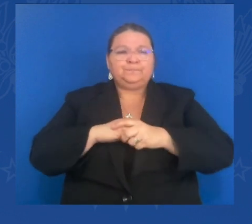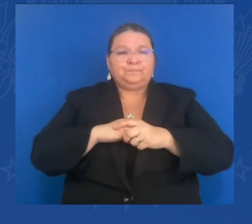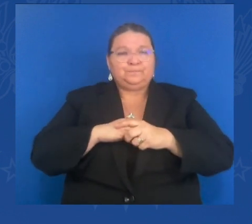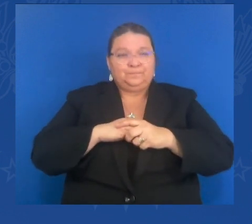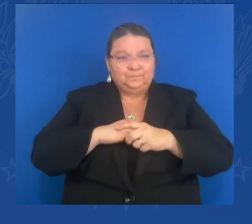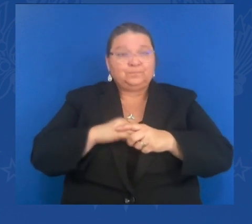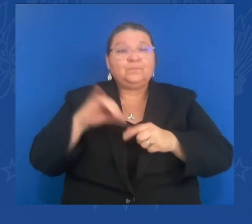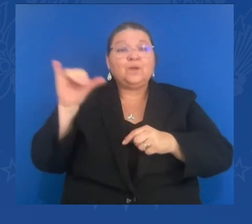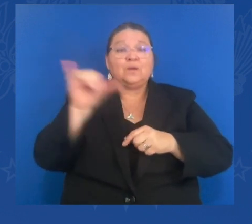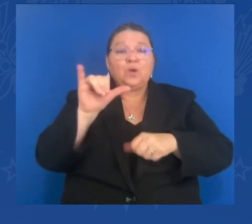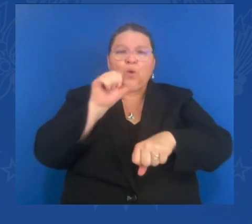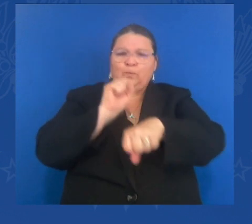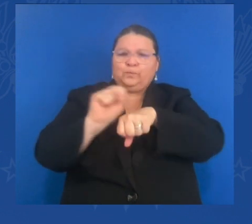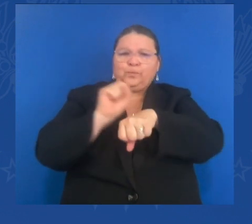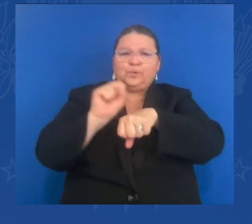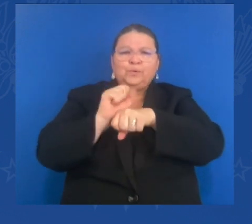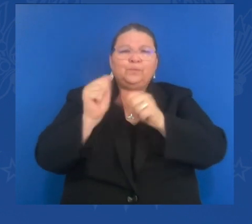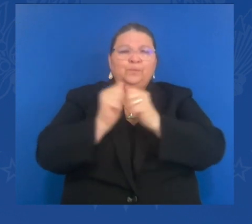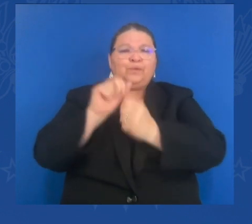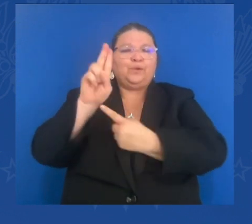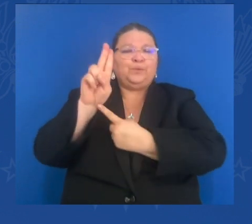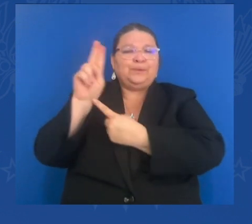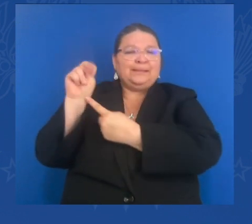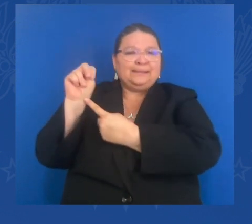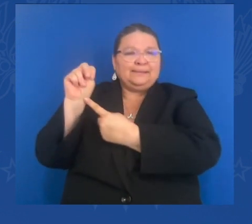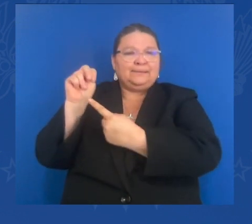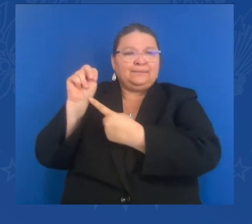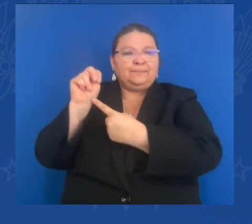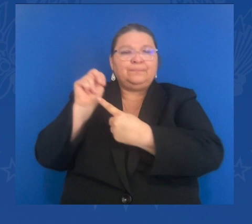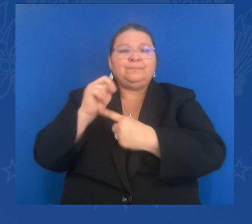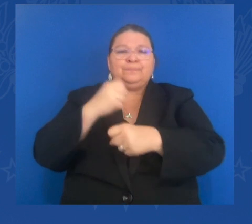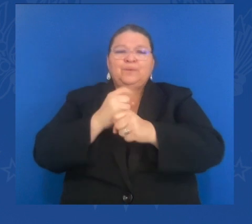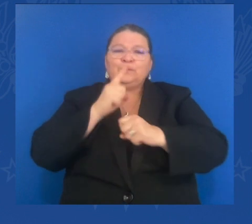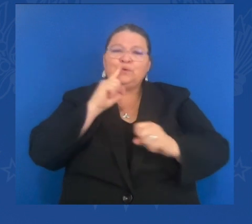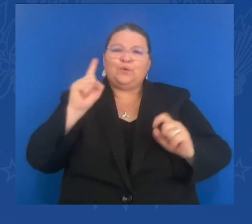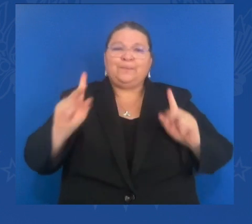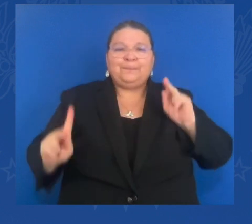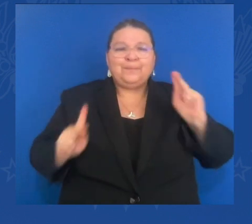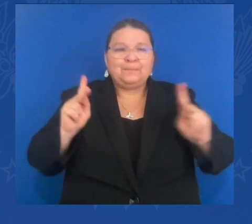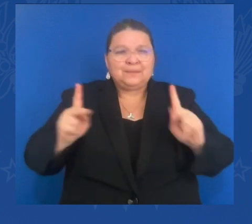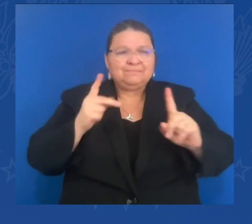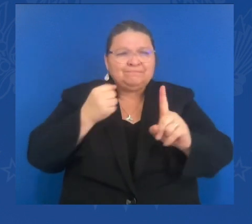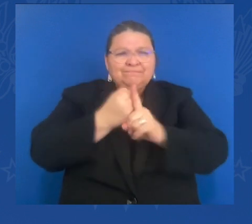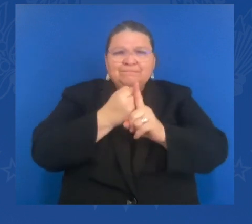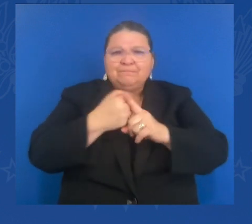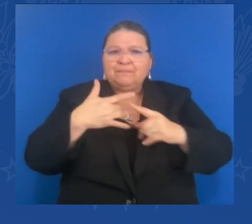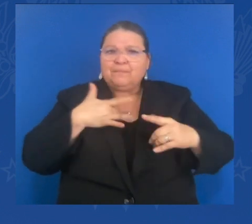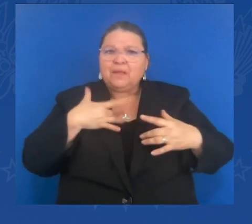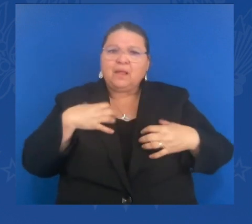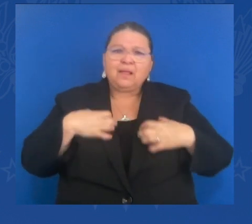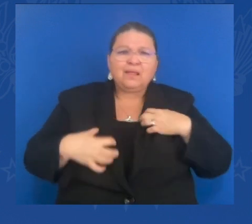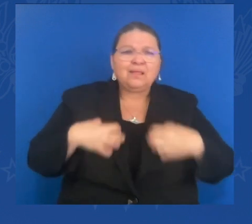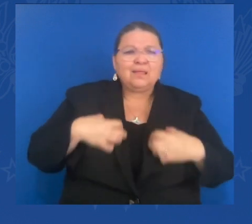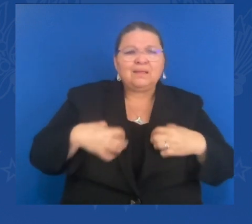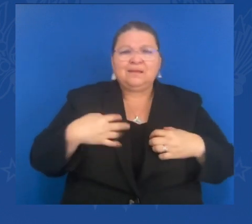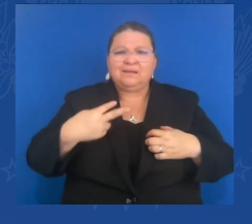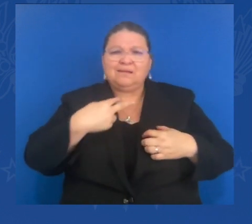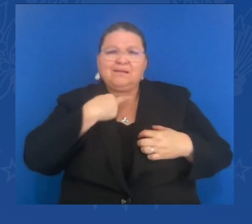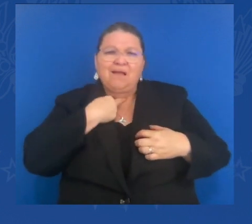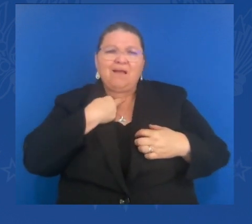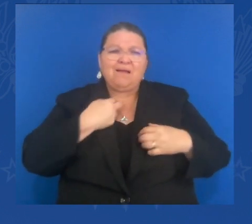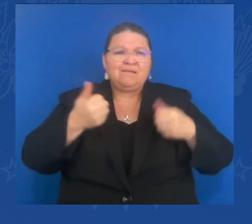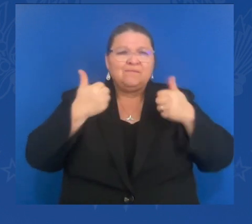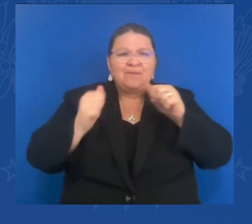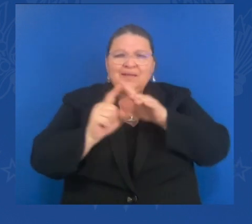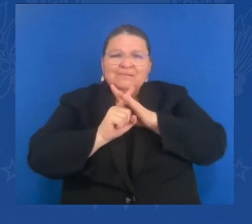support the people of Ukraine who have been displaced by the violence in Ukraine. We're providing — we're providing tens of thousands of tons of